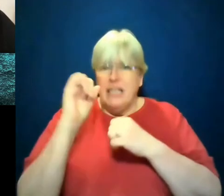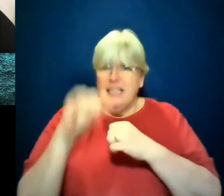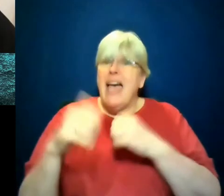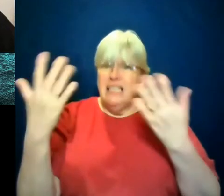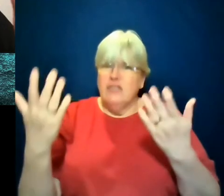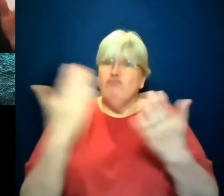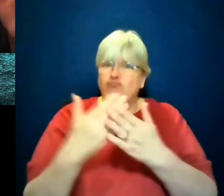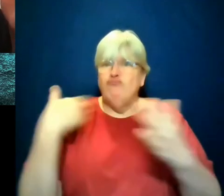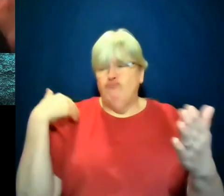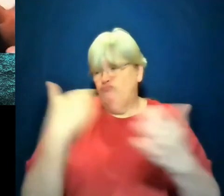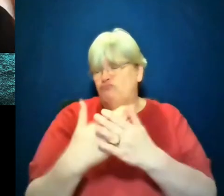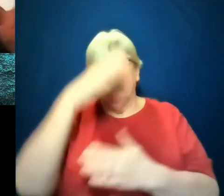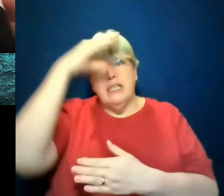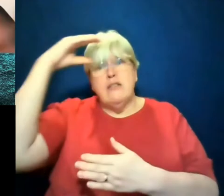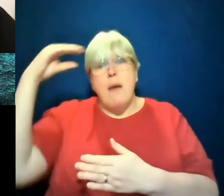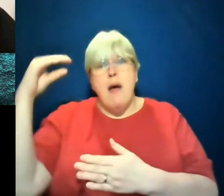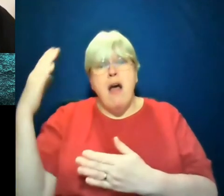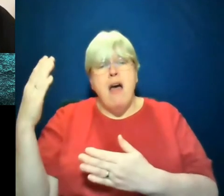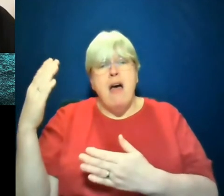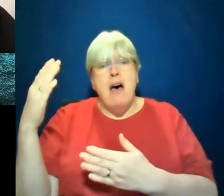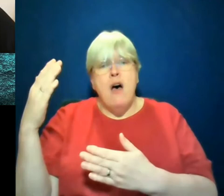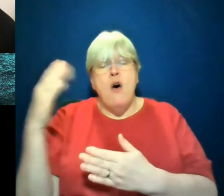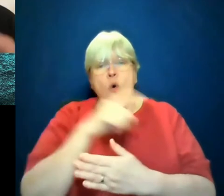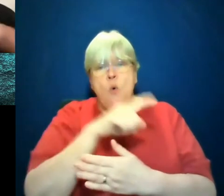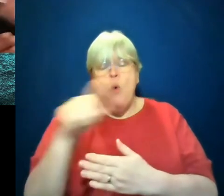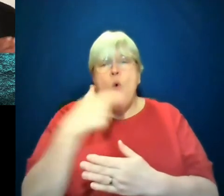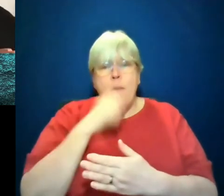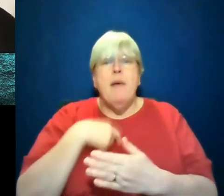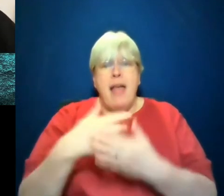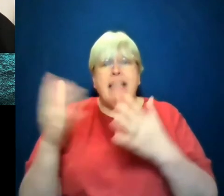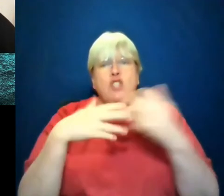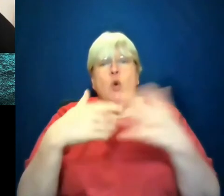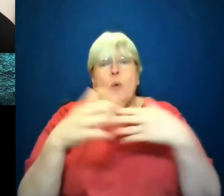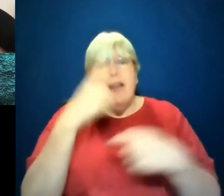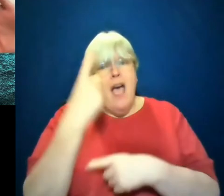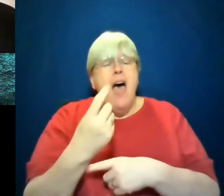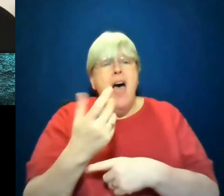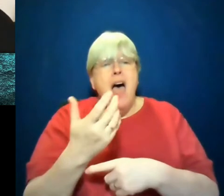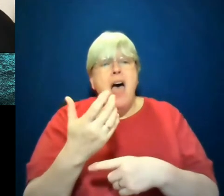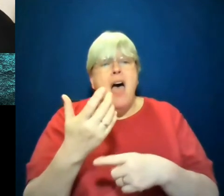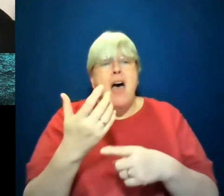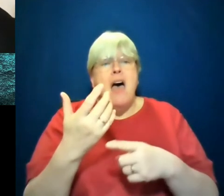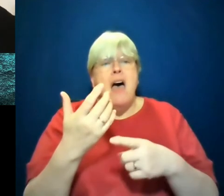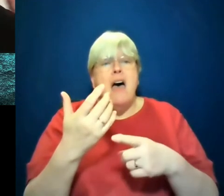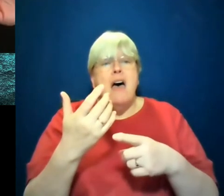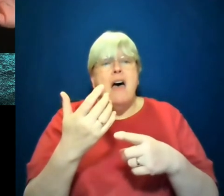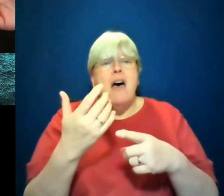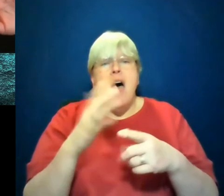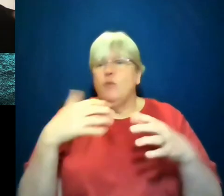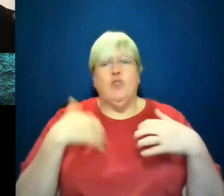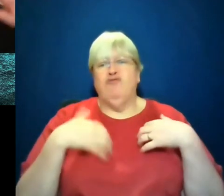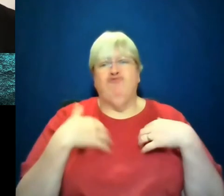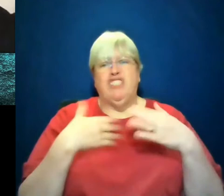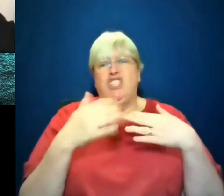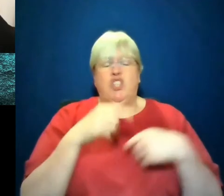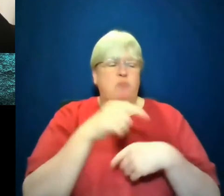this summer. Those are the people I can heal with. I can't heal with this French group. I'm not interested in healing with them. I don't